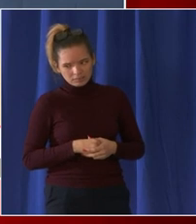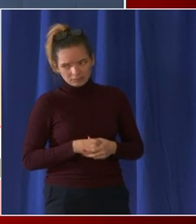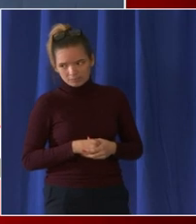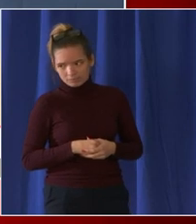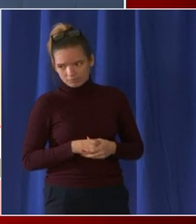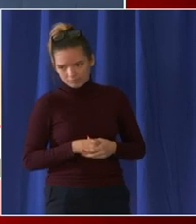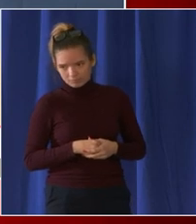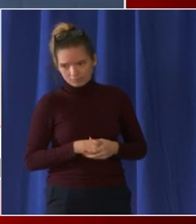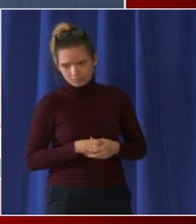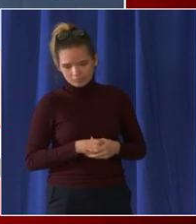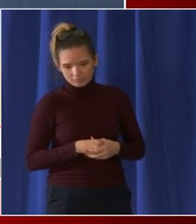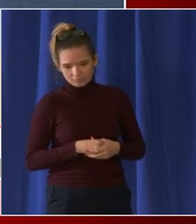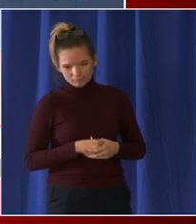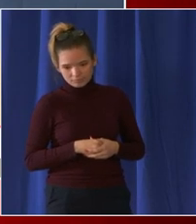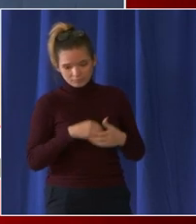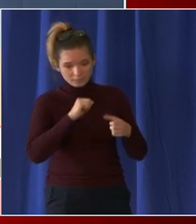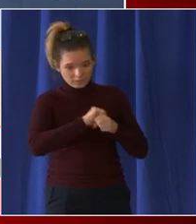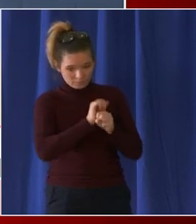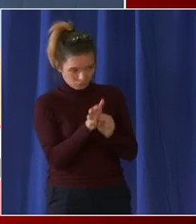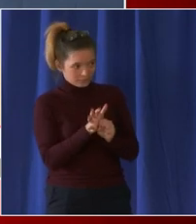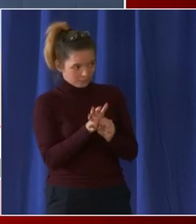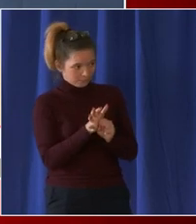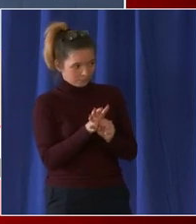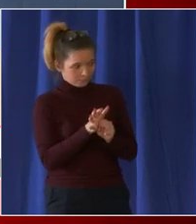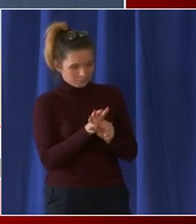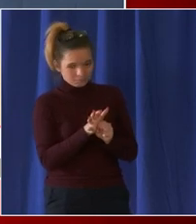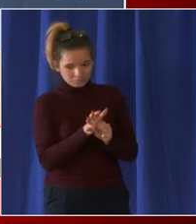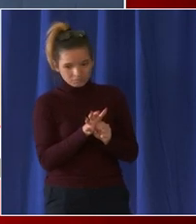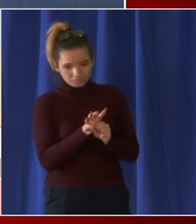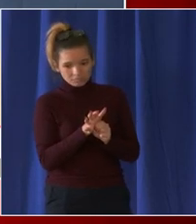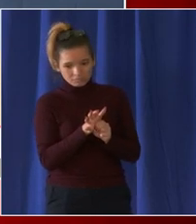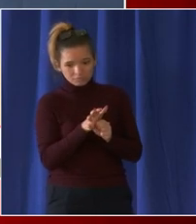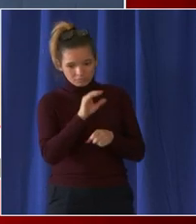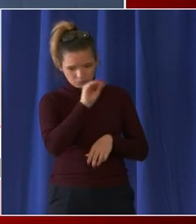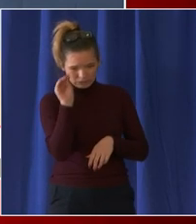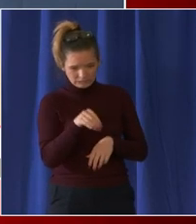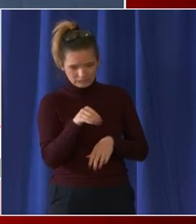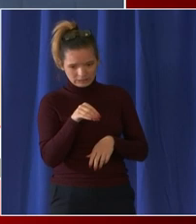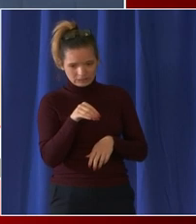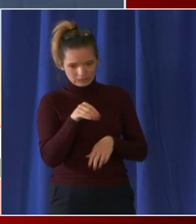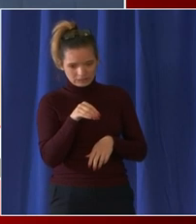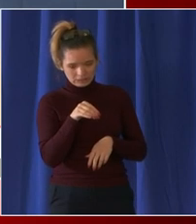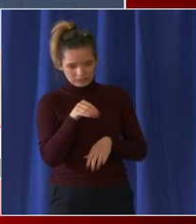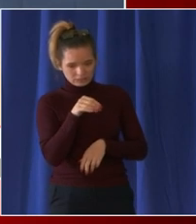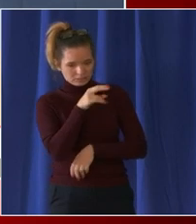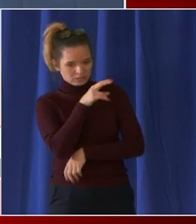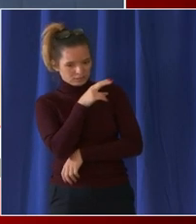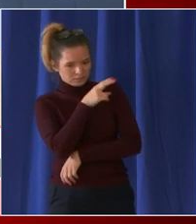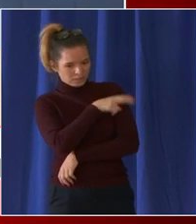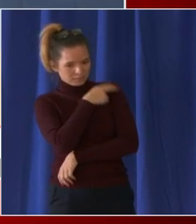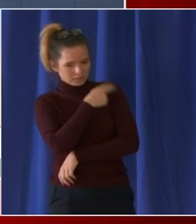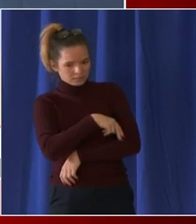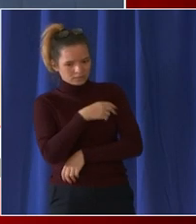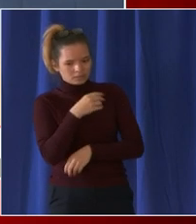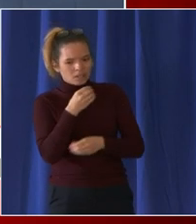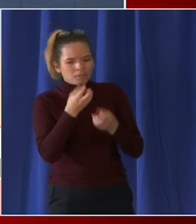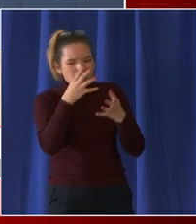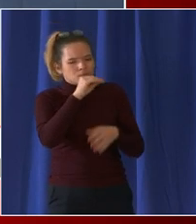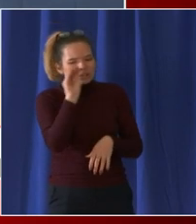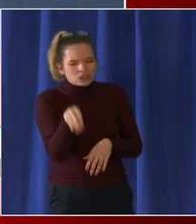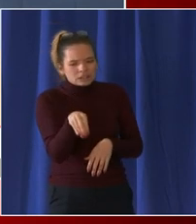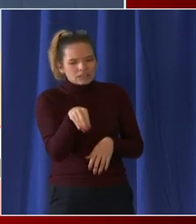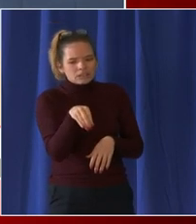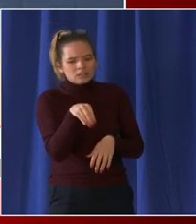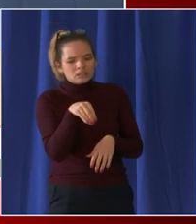of covid cases uh who are hospitalized is calculated sort of because you know it sort of speaks to the broader point